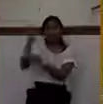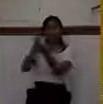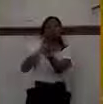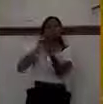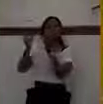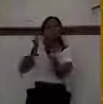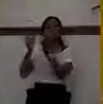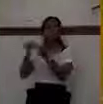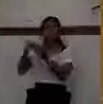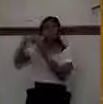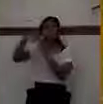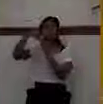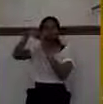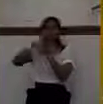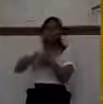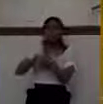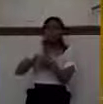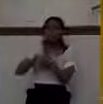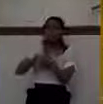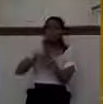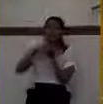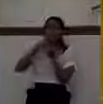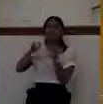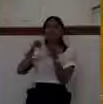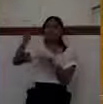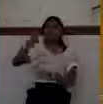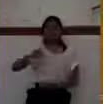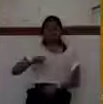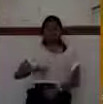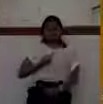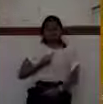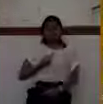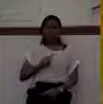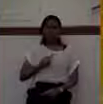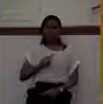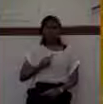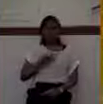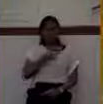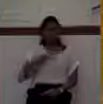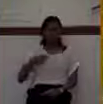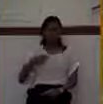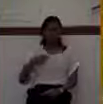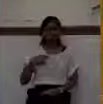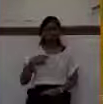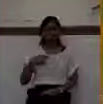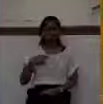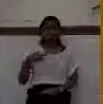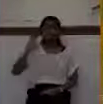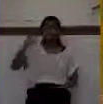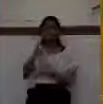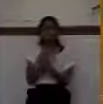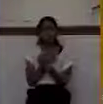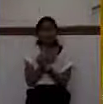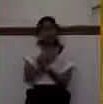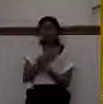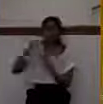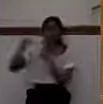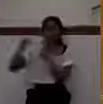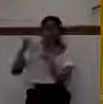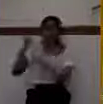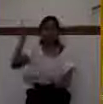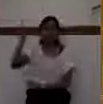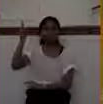wound. A wounded love is really the word here. In fact, it's used in Numbers 5